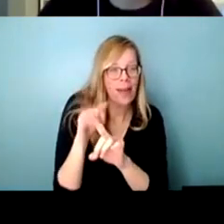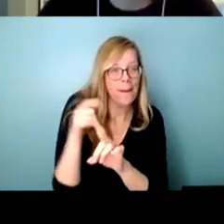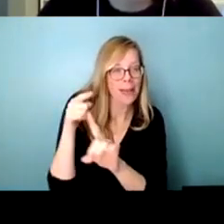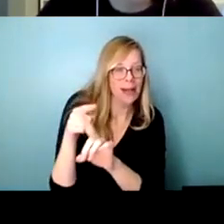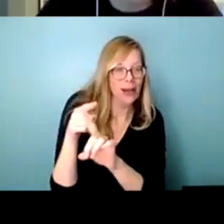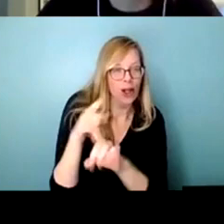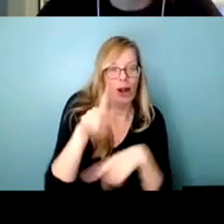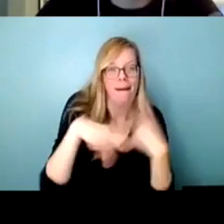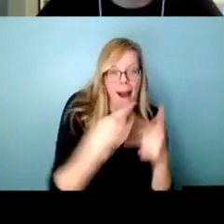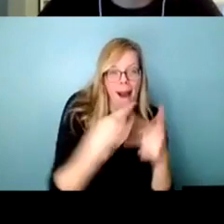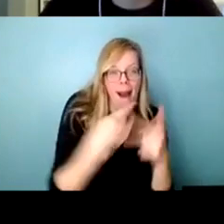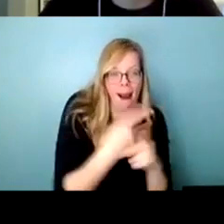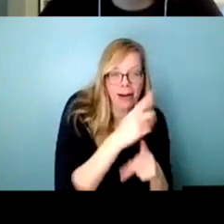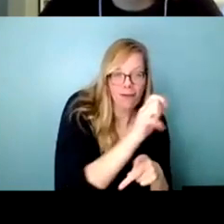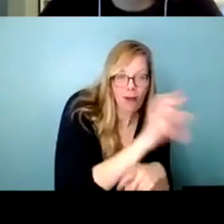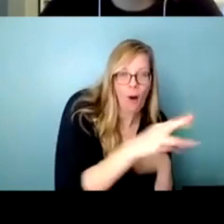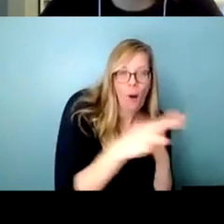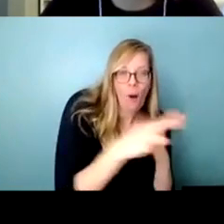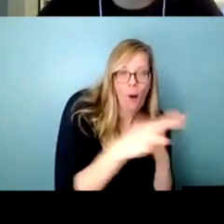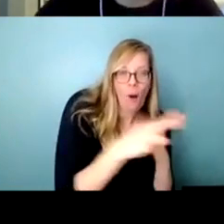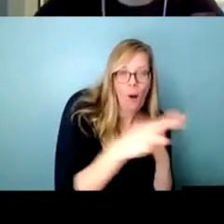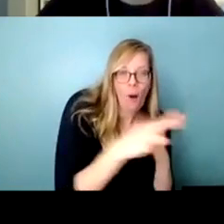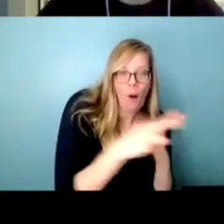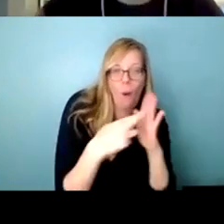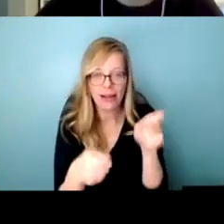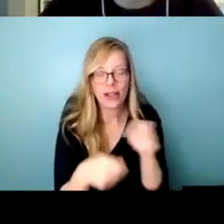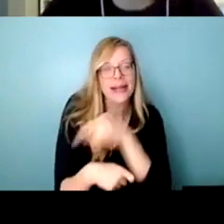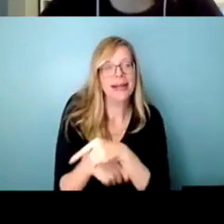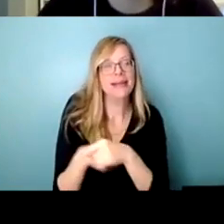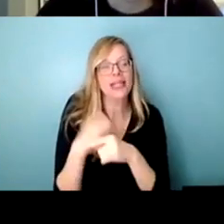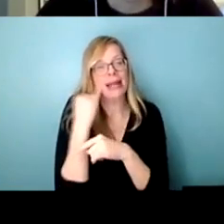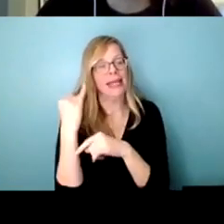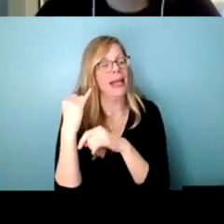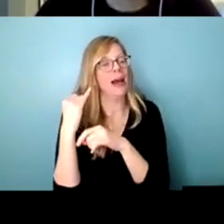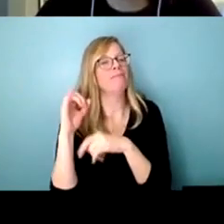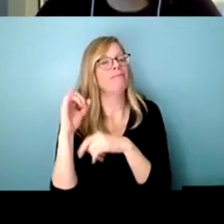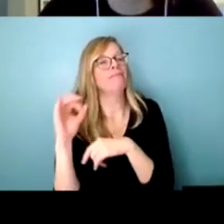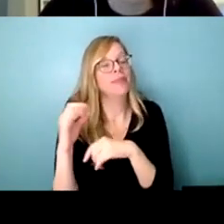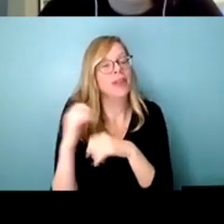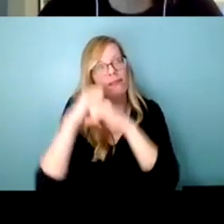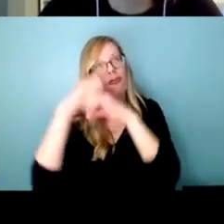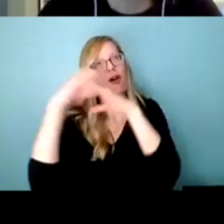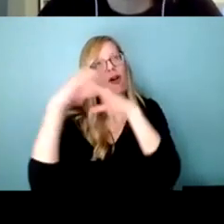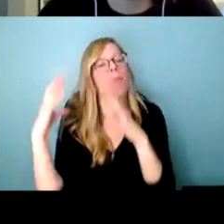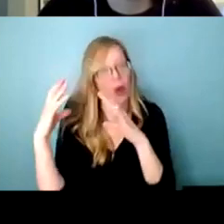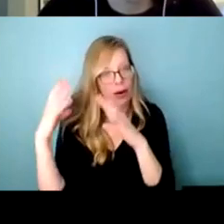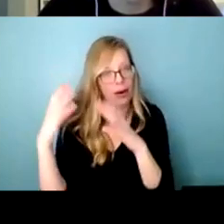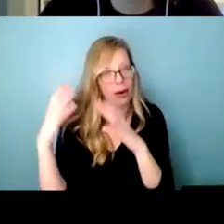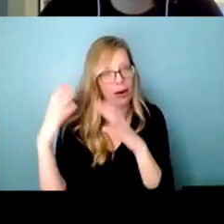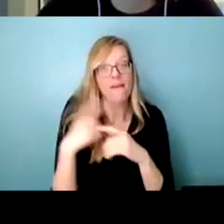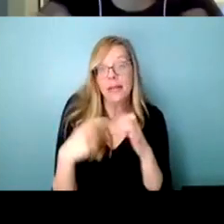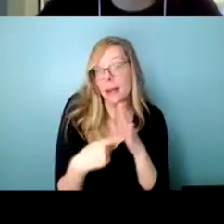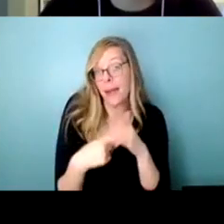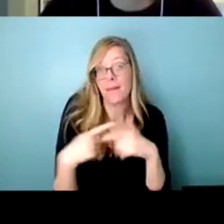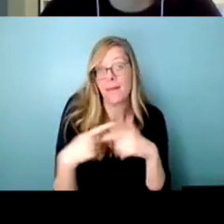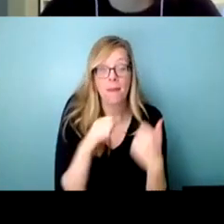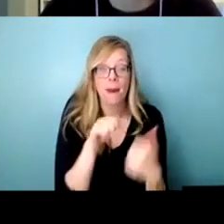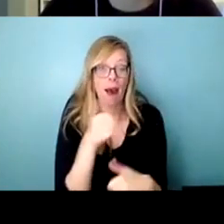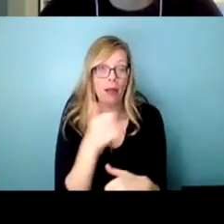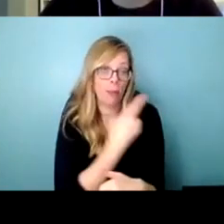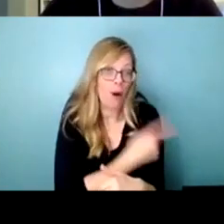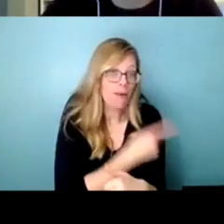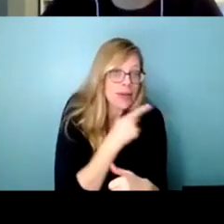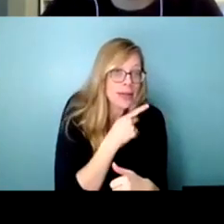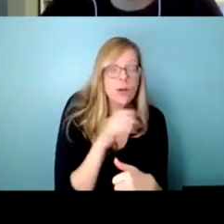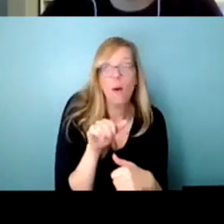particular set of laws or set of regulations and sometimes it will bring in um examples of things from other other provinces or other jurisdictions